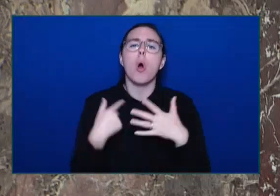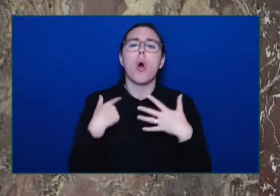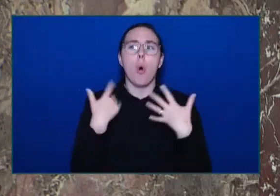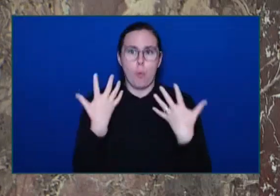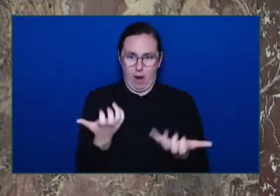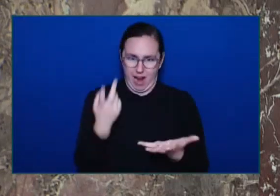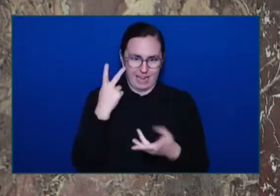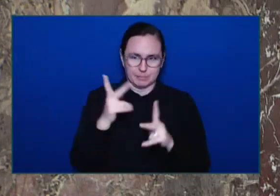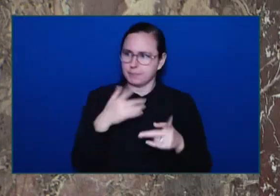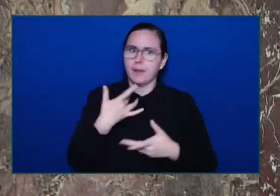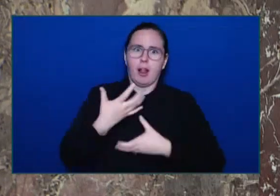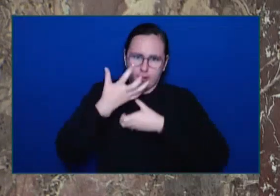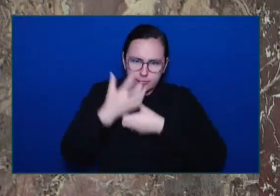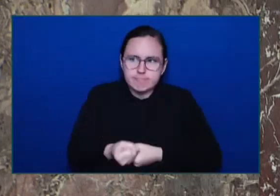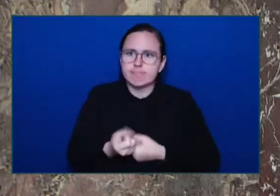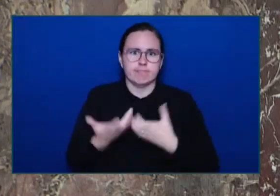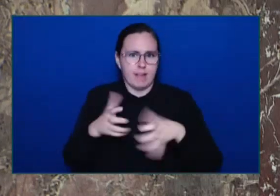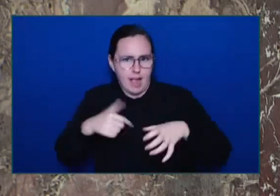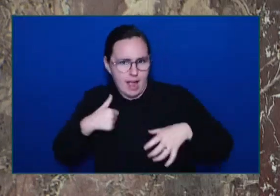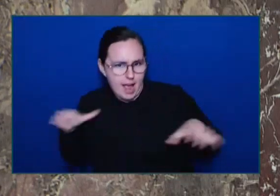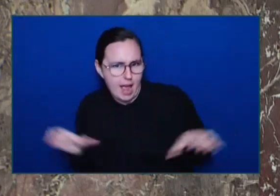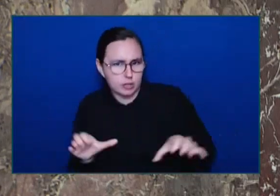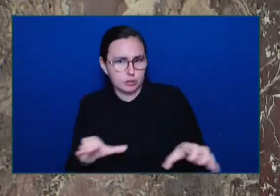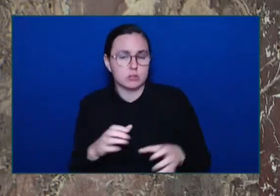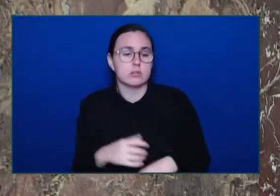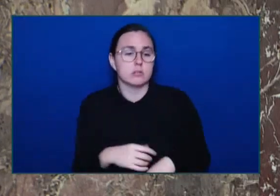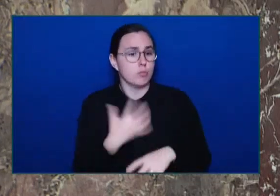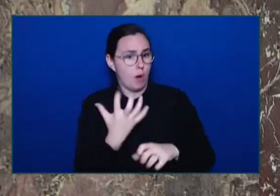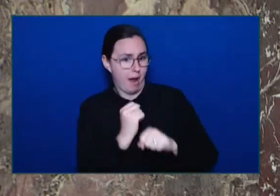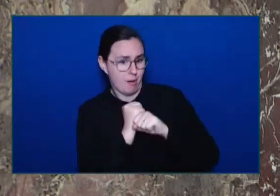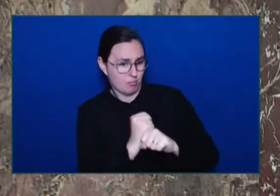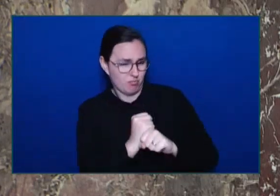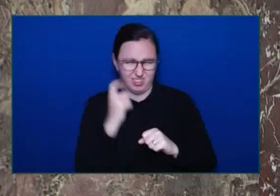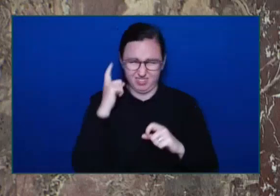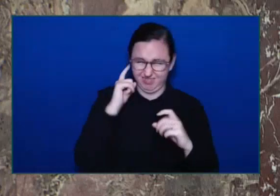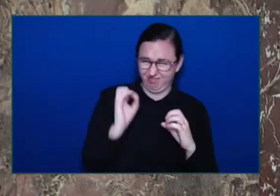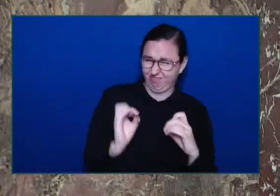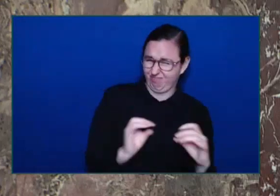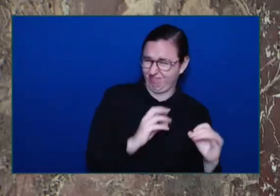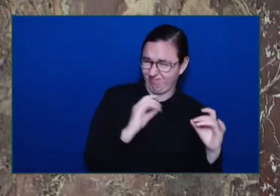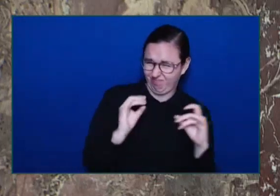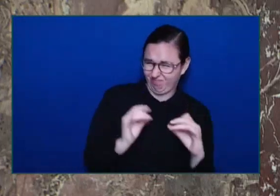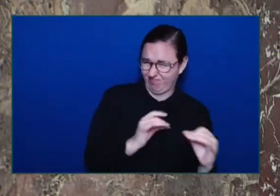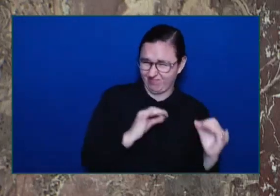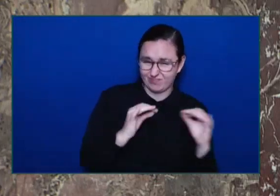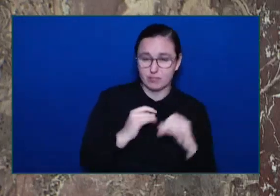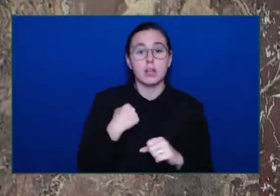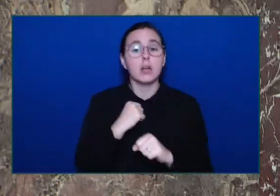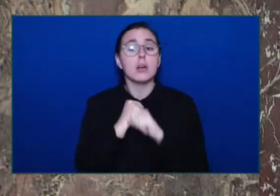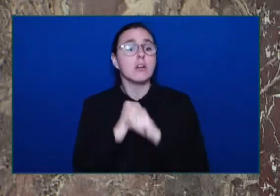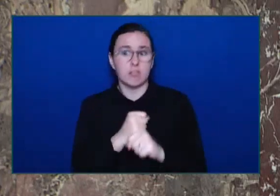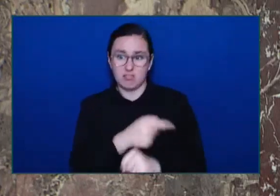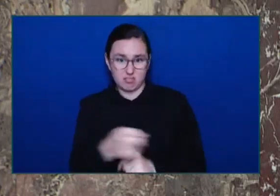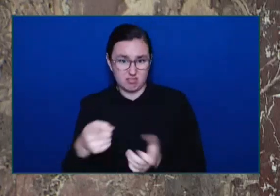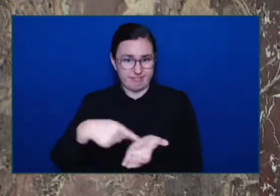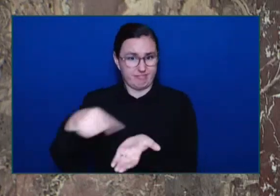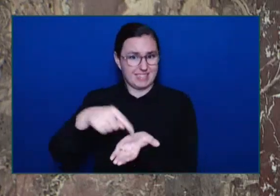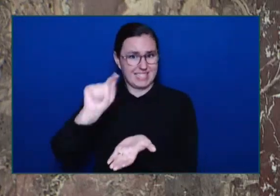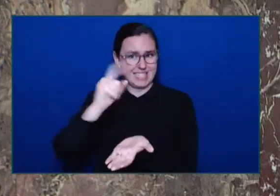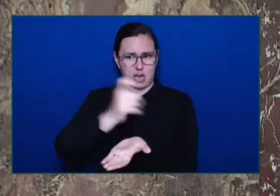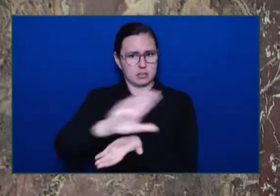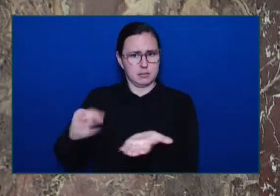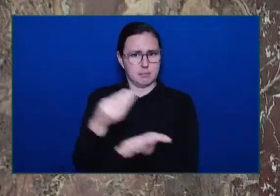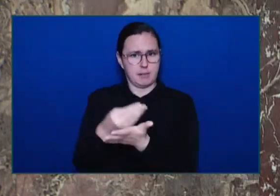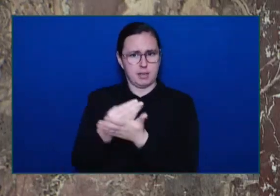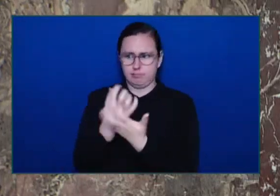dollars And second Members That we will do what's necessary To address the housing crisis While that side will take Every opportunity